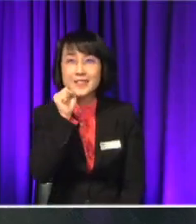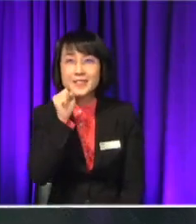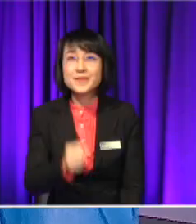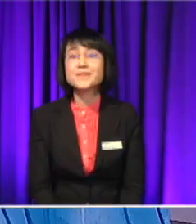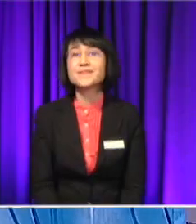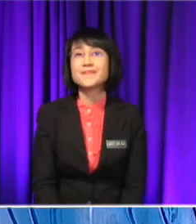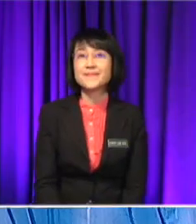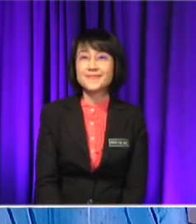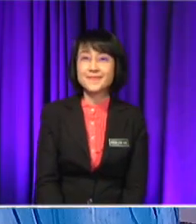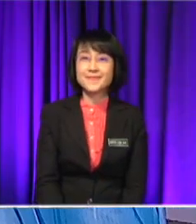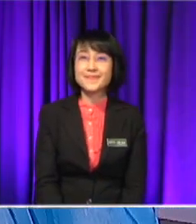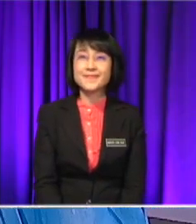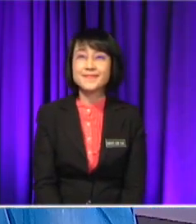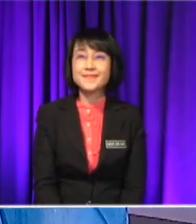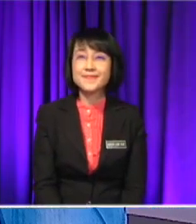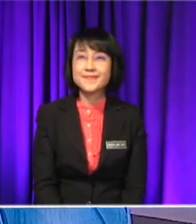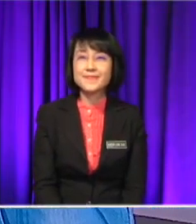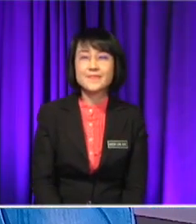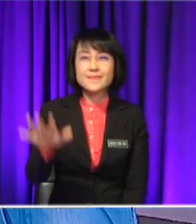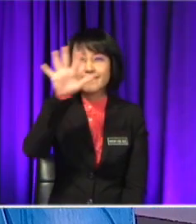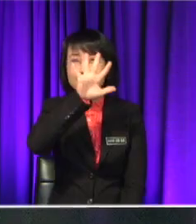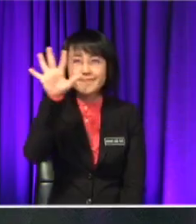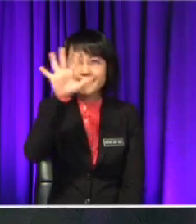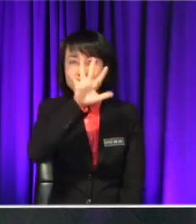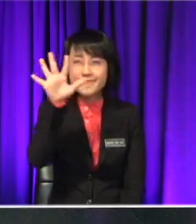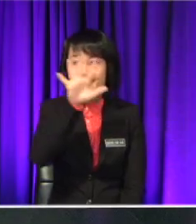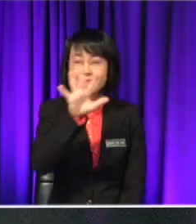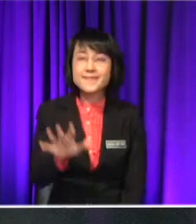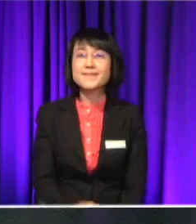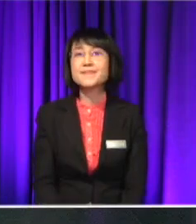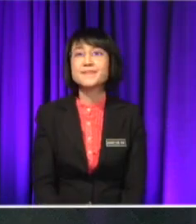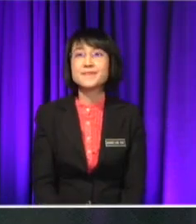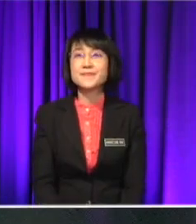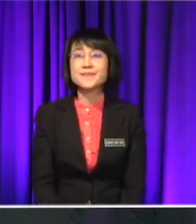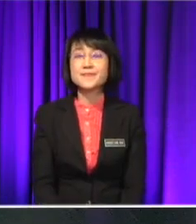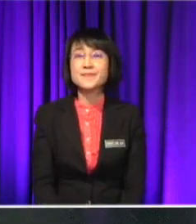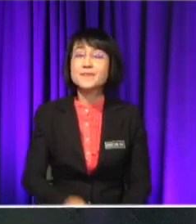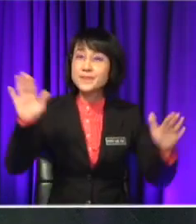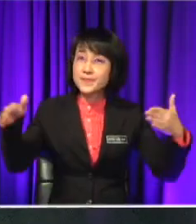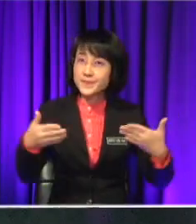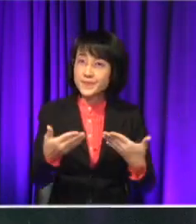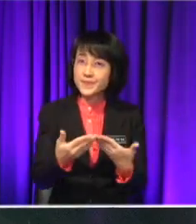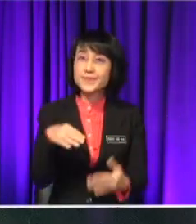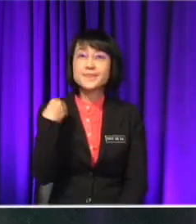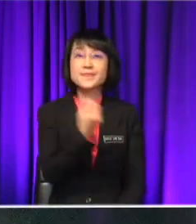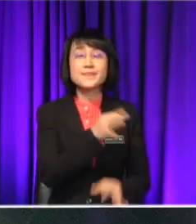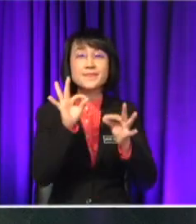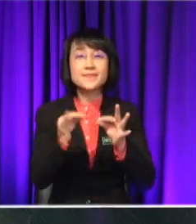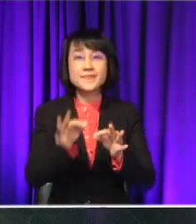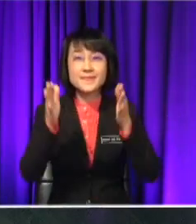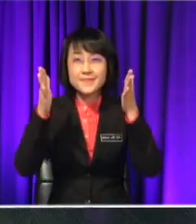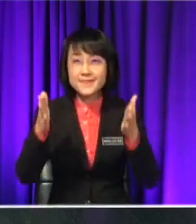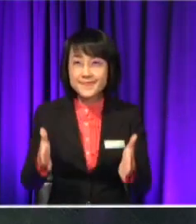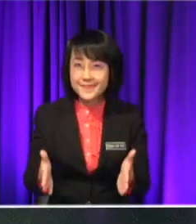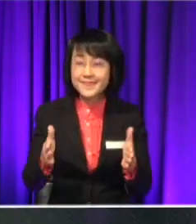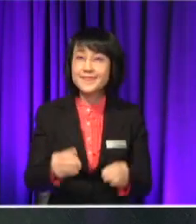doing today? Good Yeah, aside from the hazy weather, obviously But first, we'll also like to introduce our sign language interpreter And